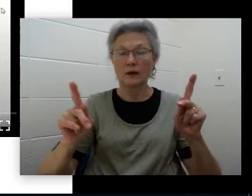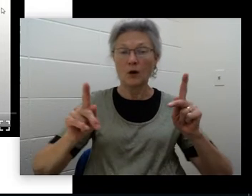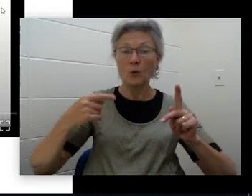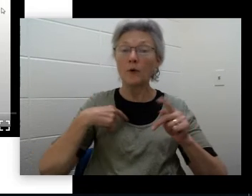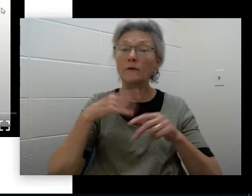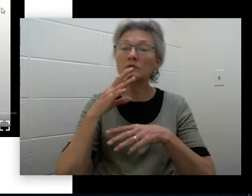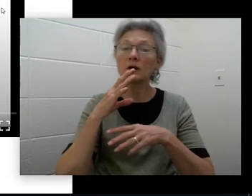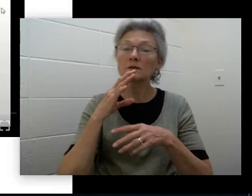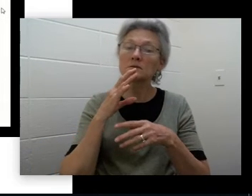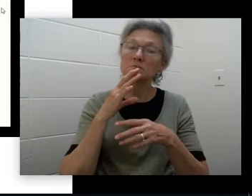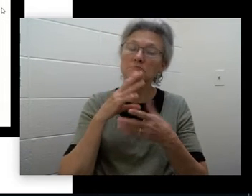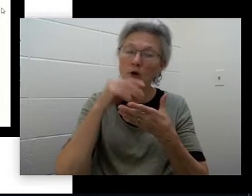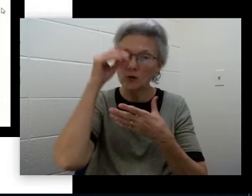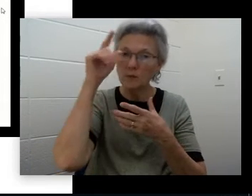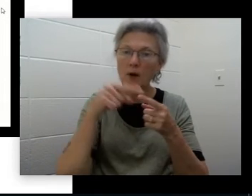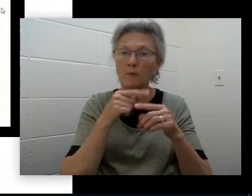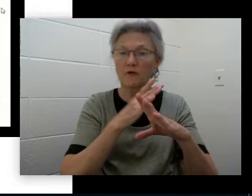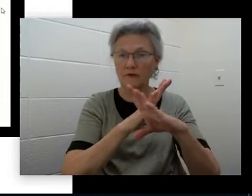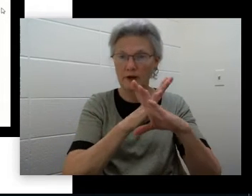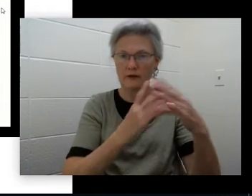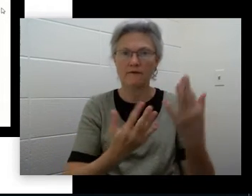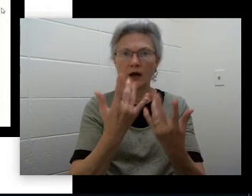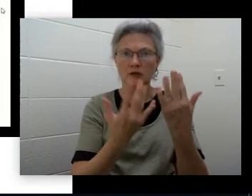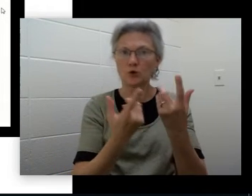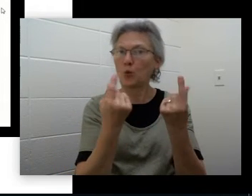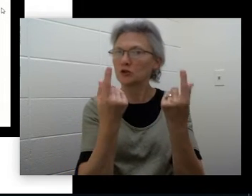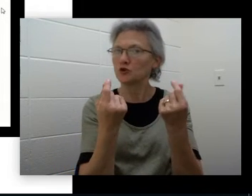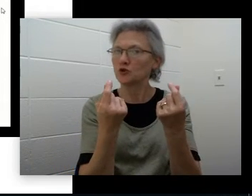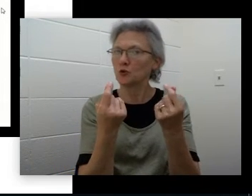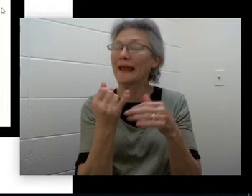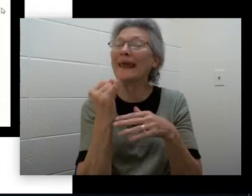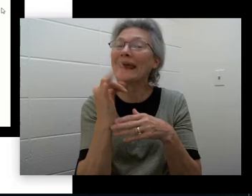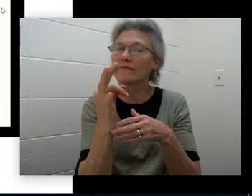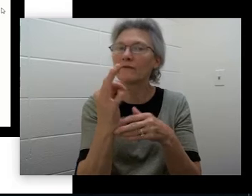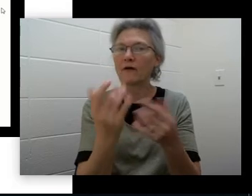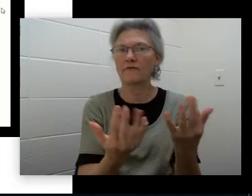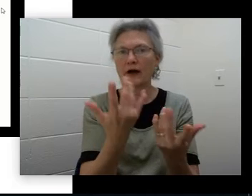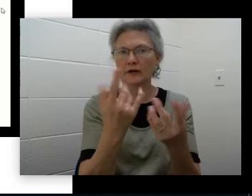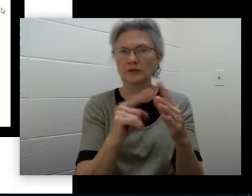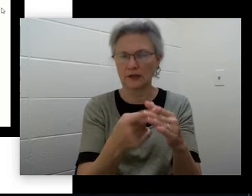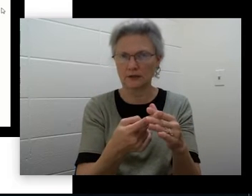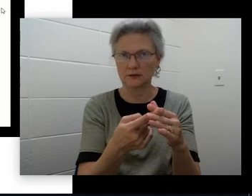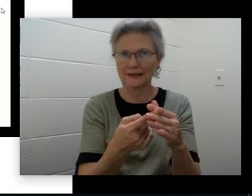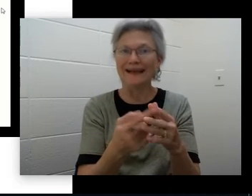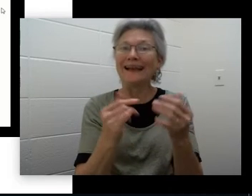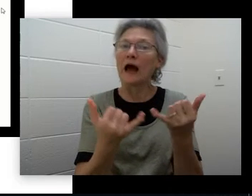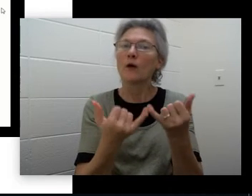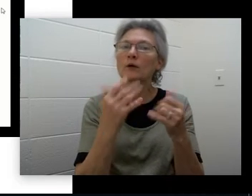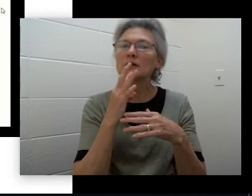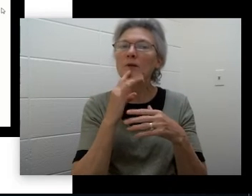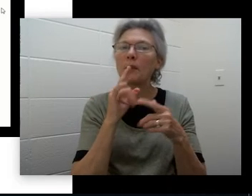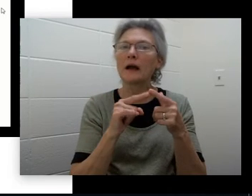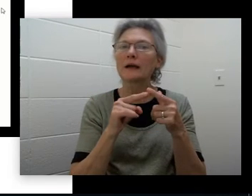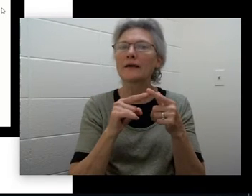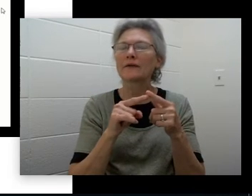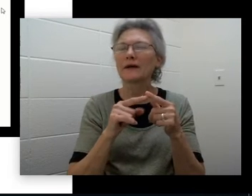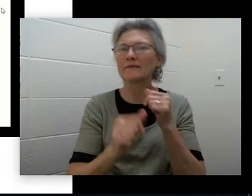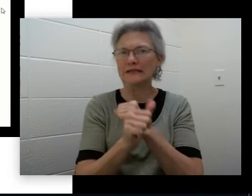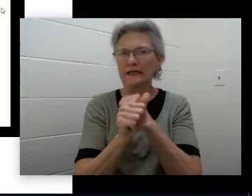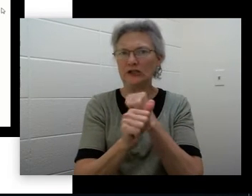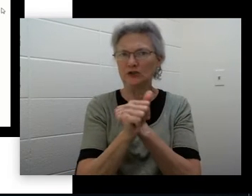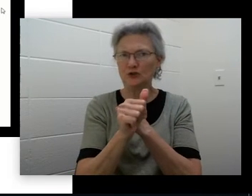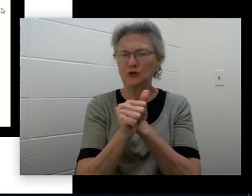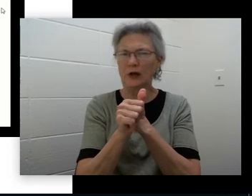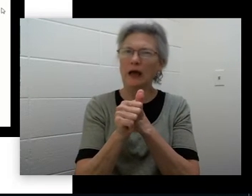We've talked a lot about preventing fires and what to do in case of a fire. Now we're going to talk about another type of danger.